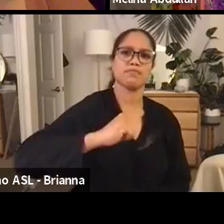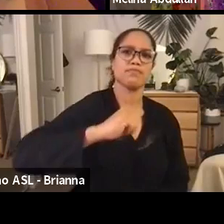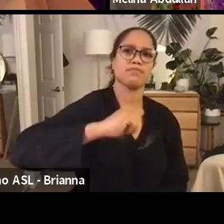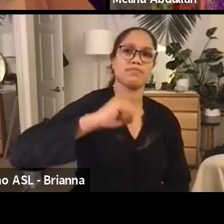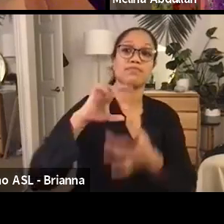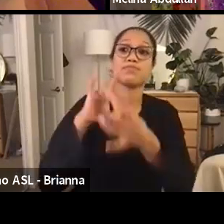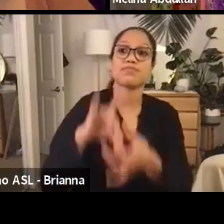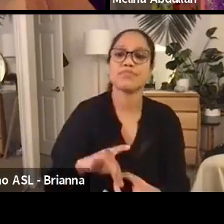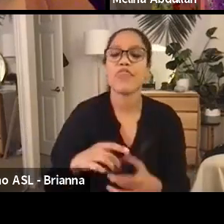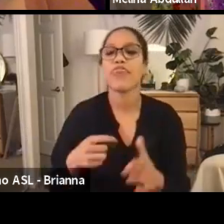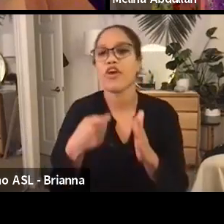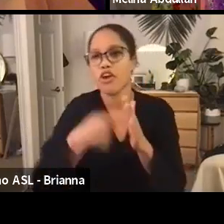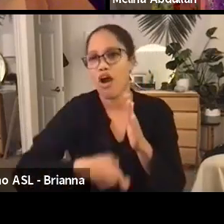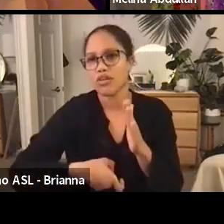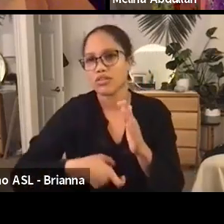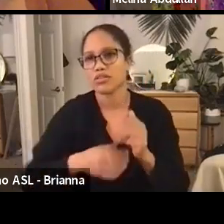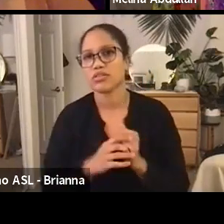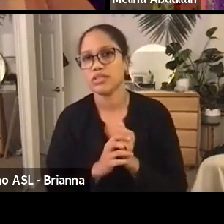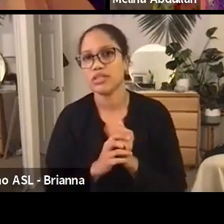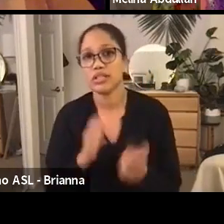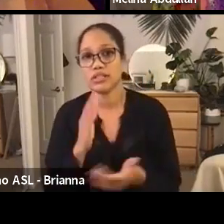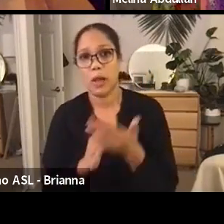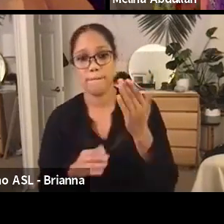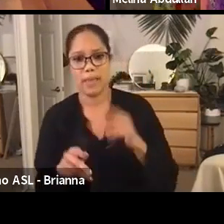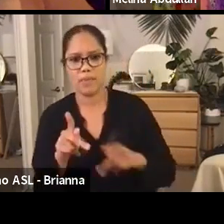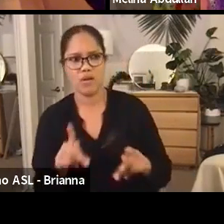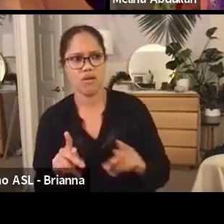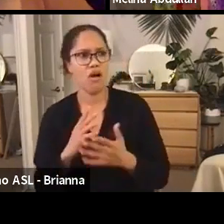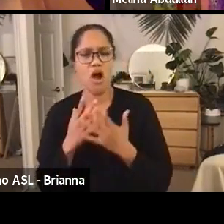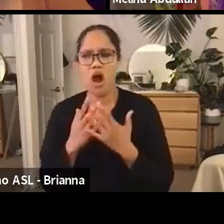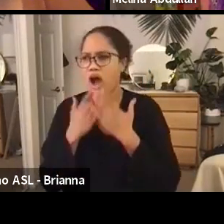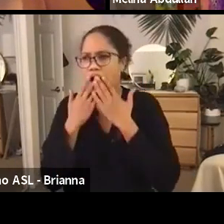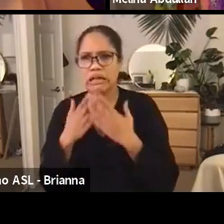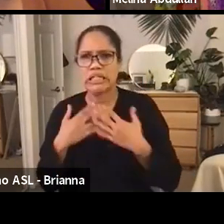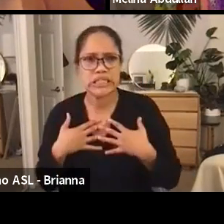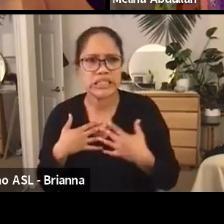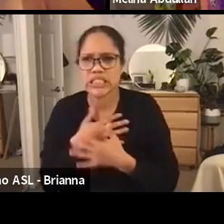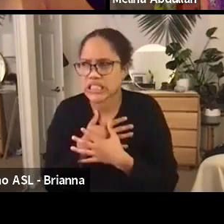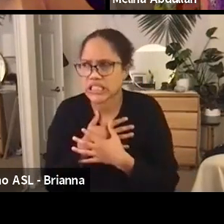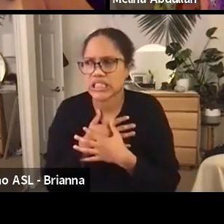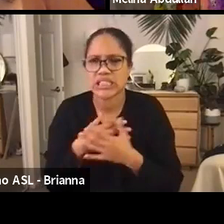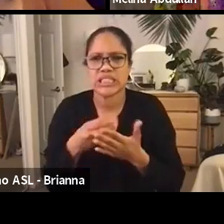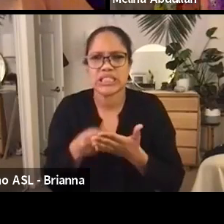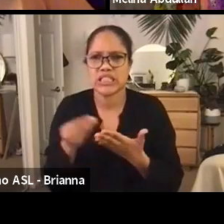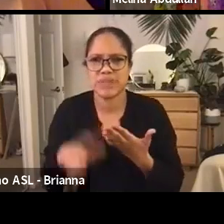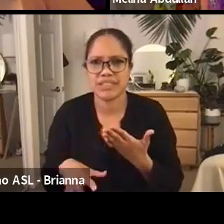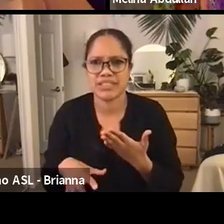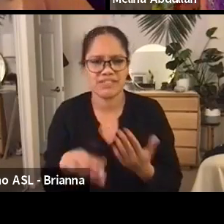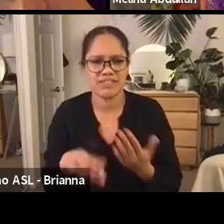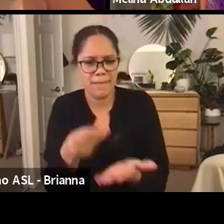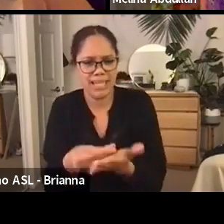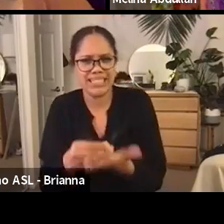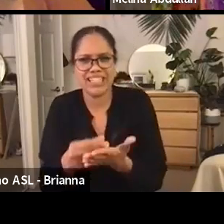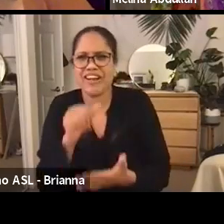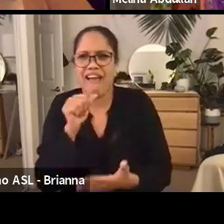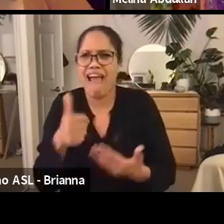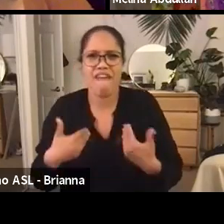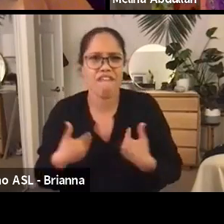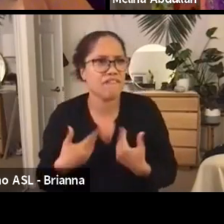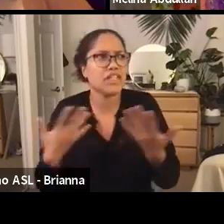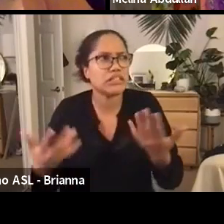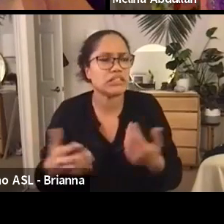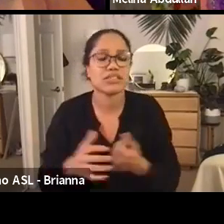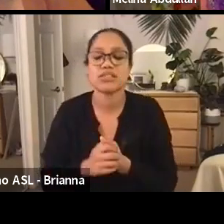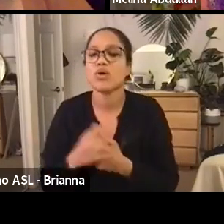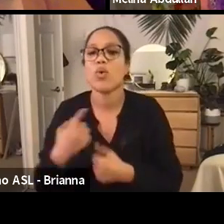the cost, right? People are like, oh my goodness, it's going to be so expensive. We don't have the money, right? We always hear that. We always hear that. But let me